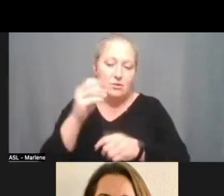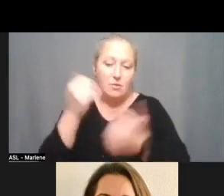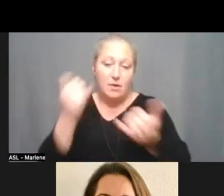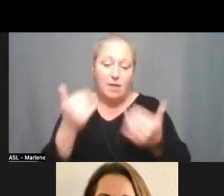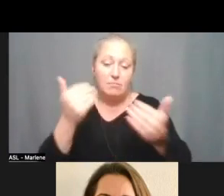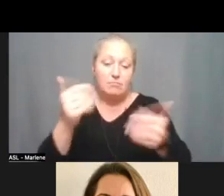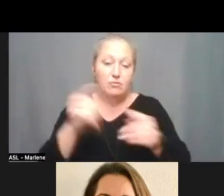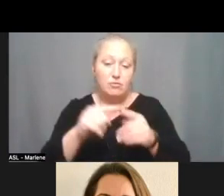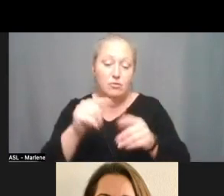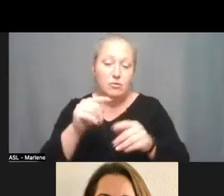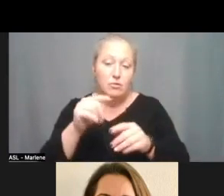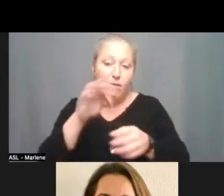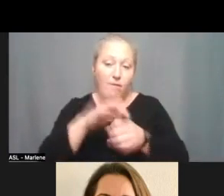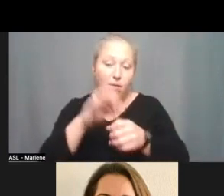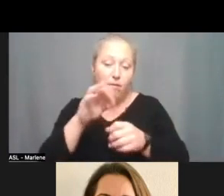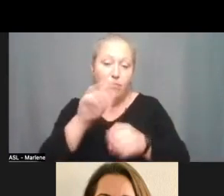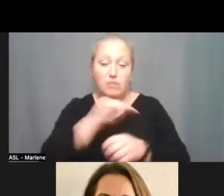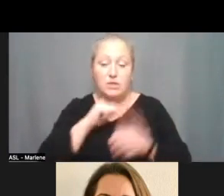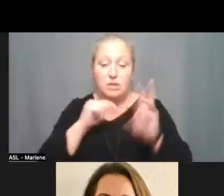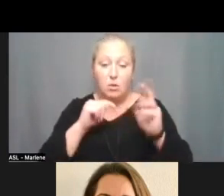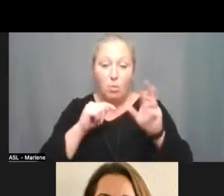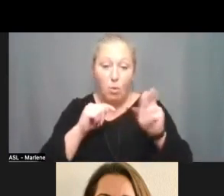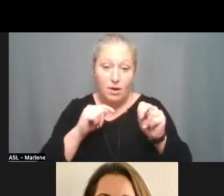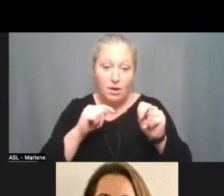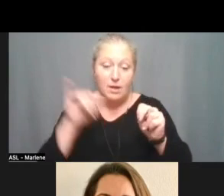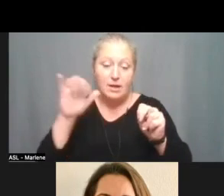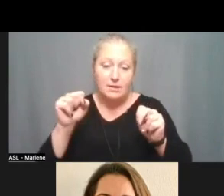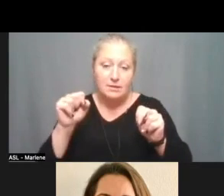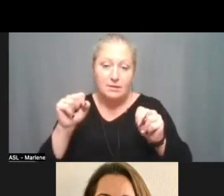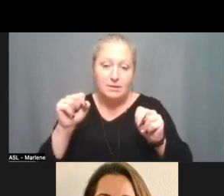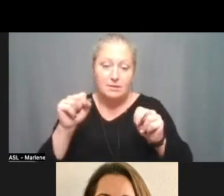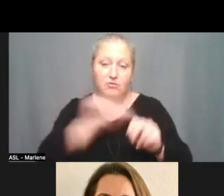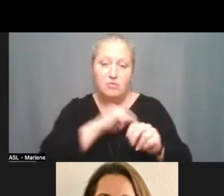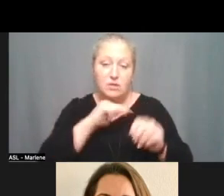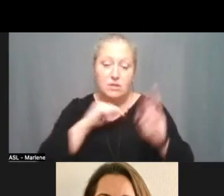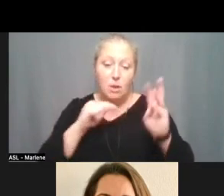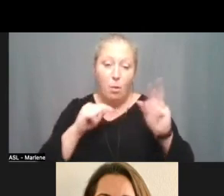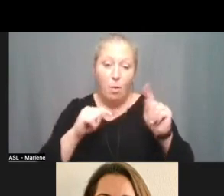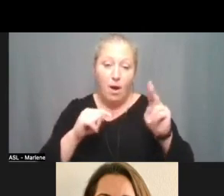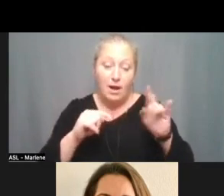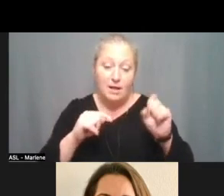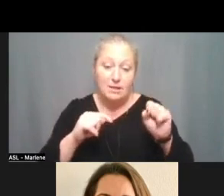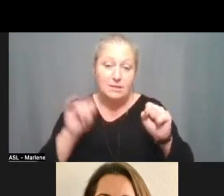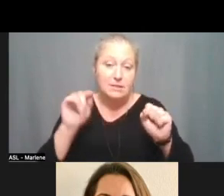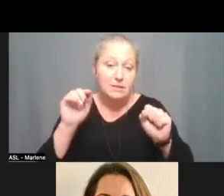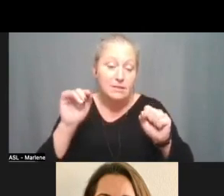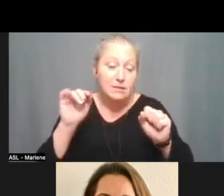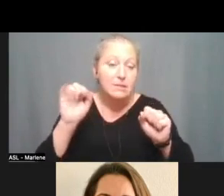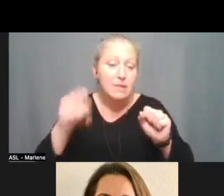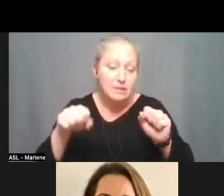roll call vote trustee warren yes trustee watkins yes